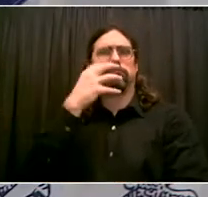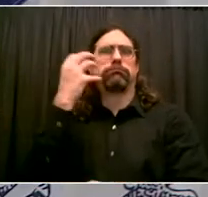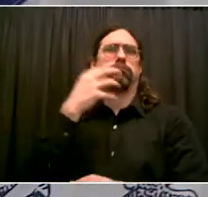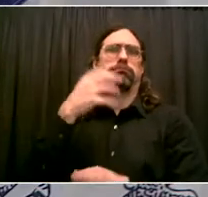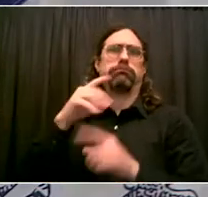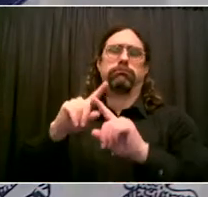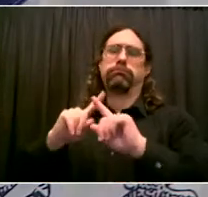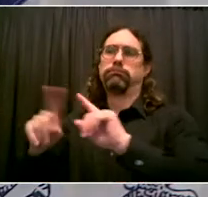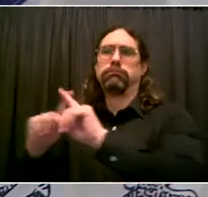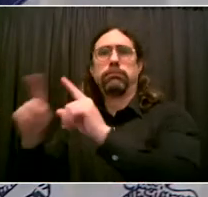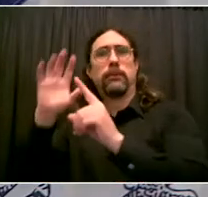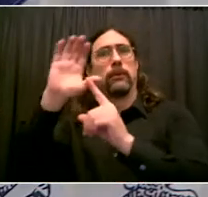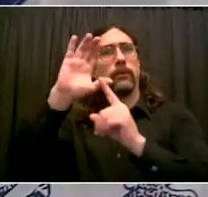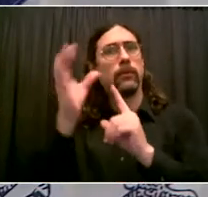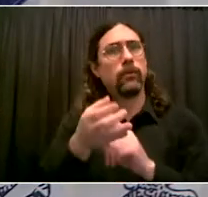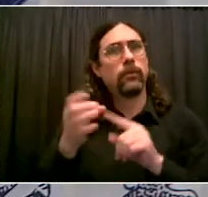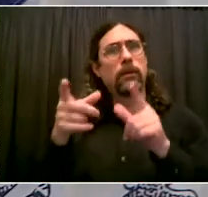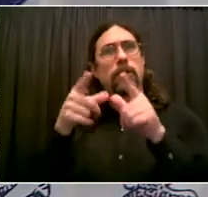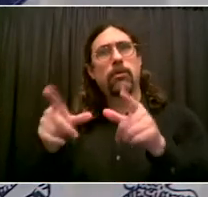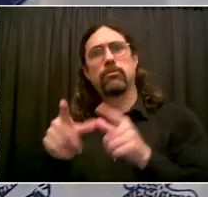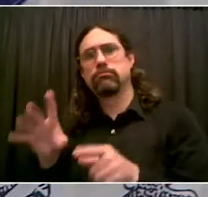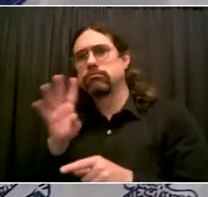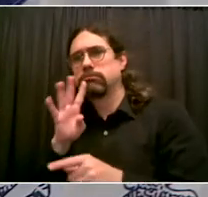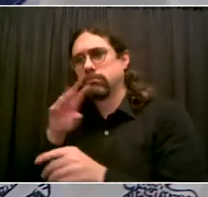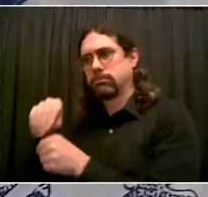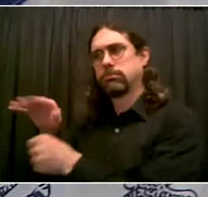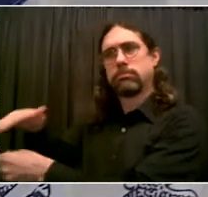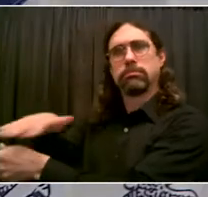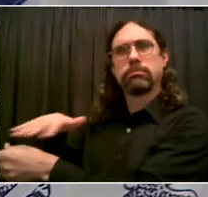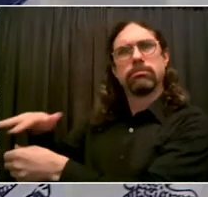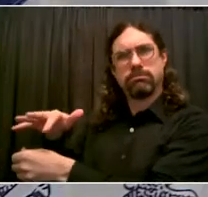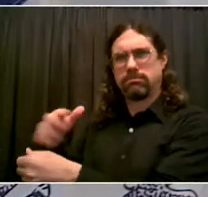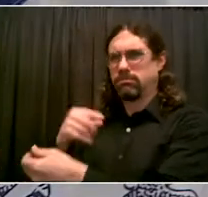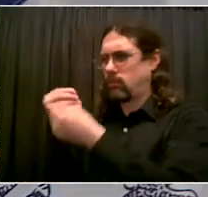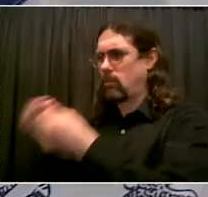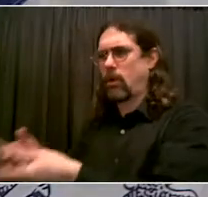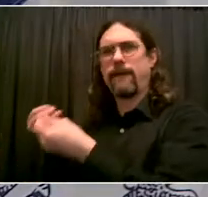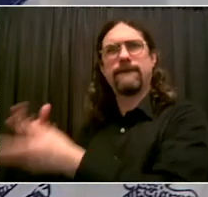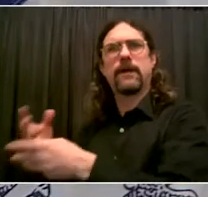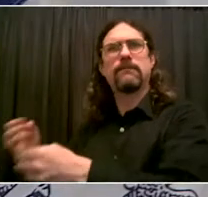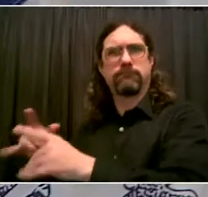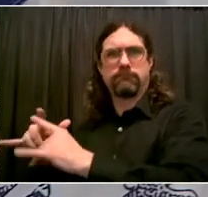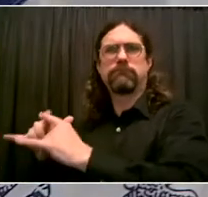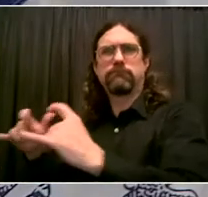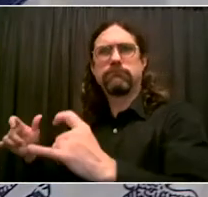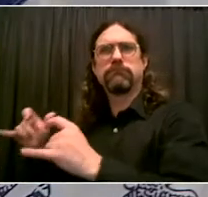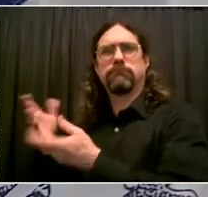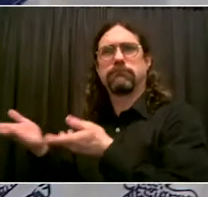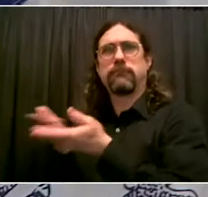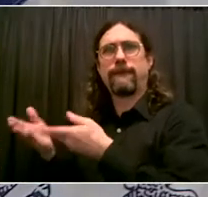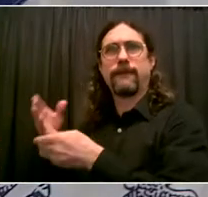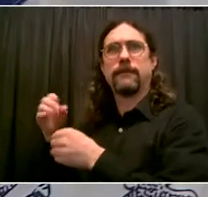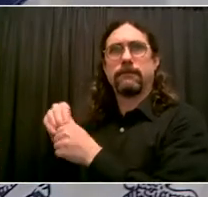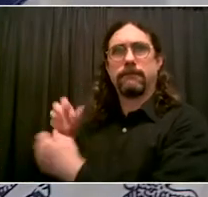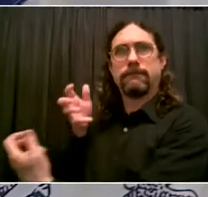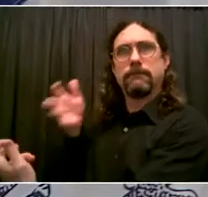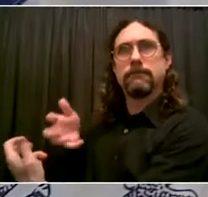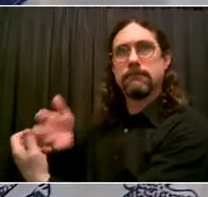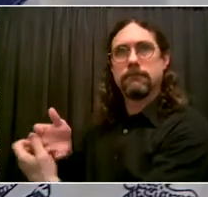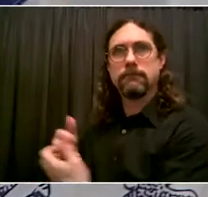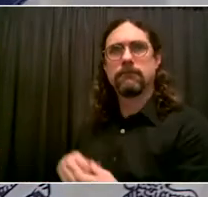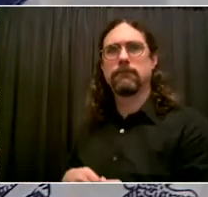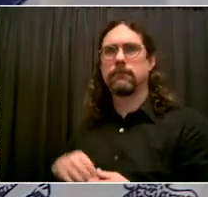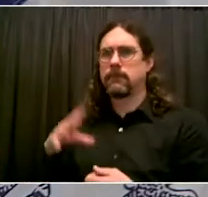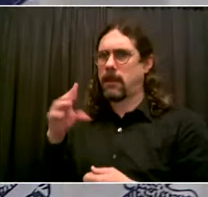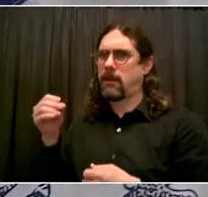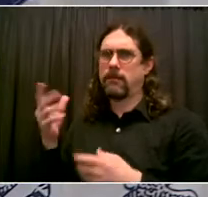leader, including the effort to make sure that mental health services are available to Asian American communities and all communities. My pleasure to welcome